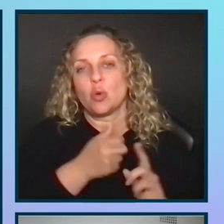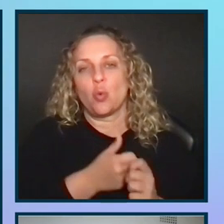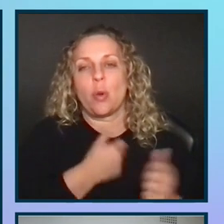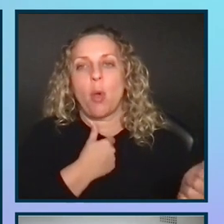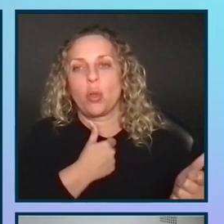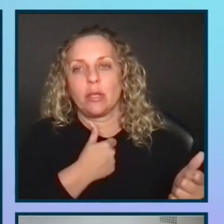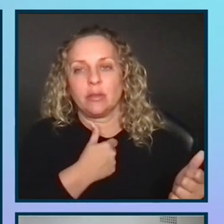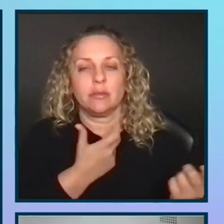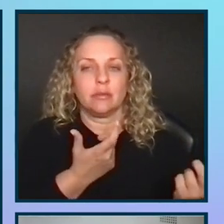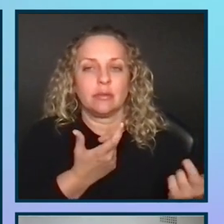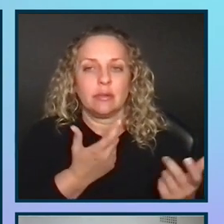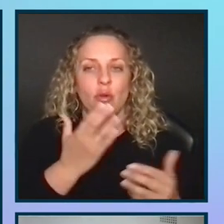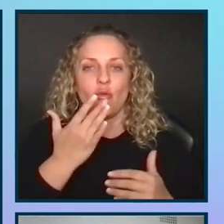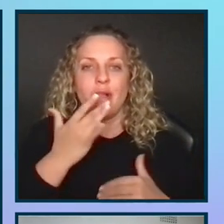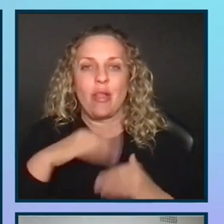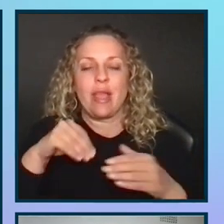rather than in person.